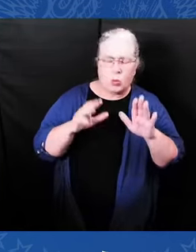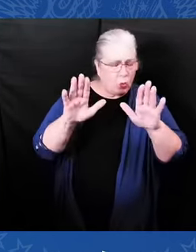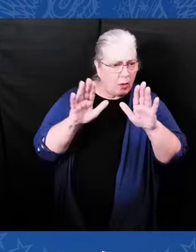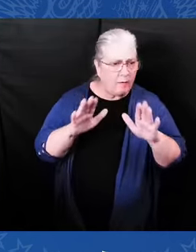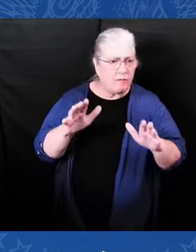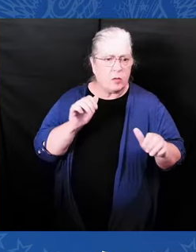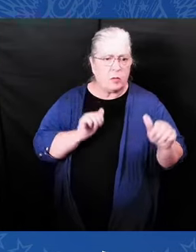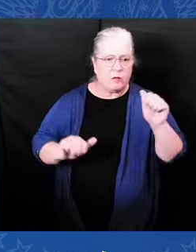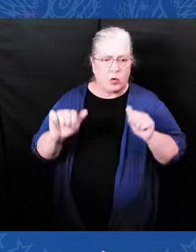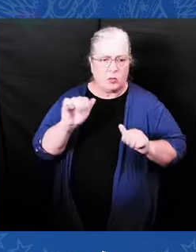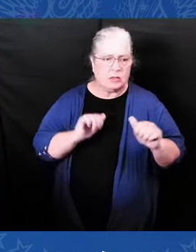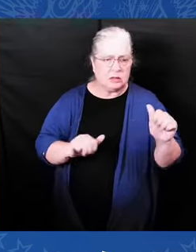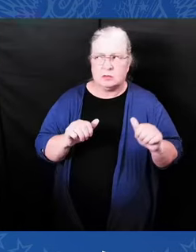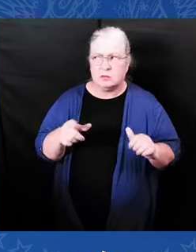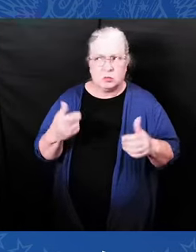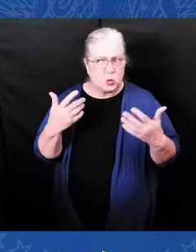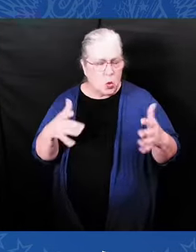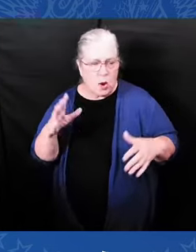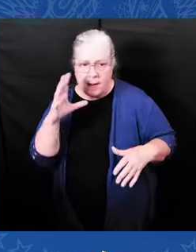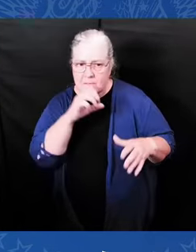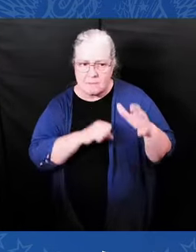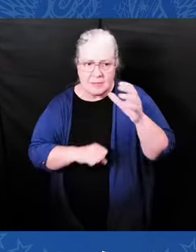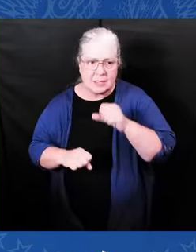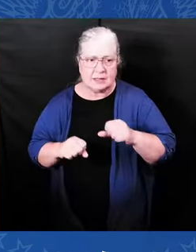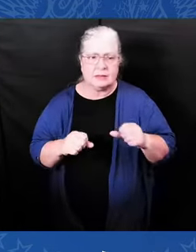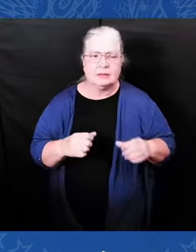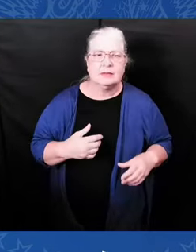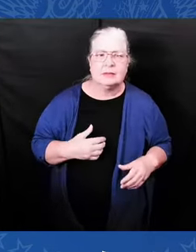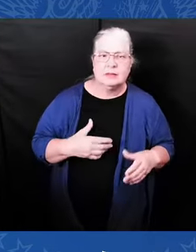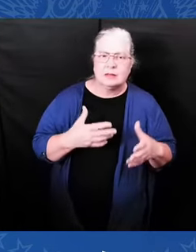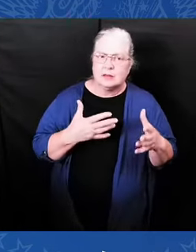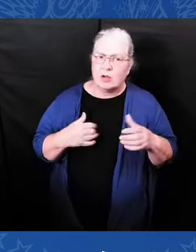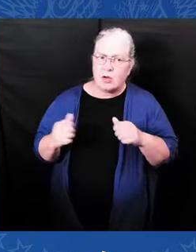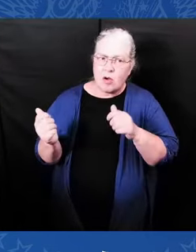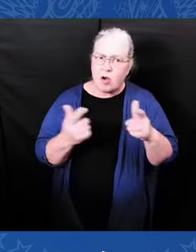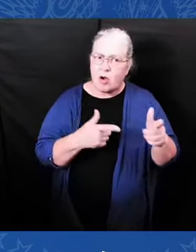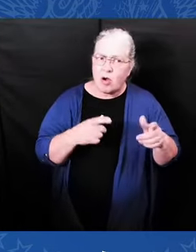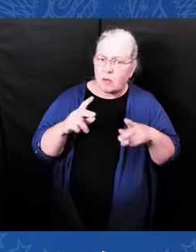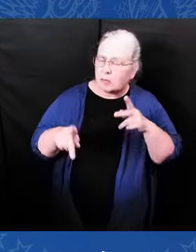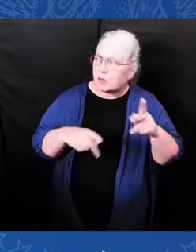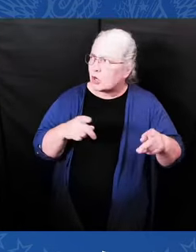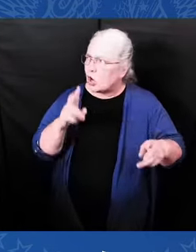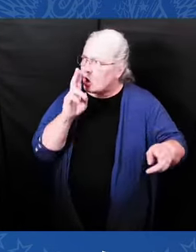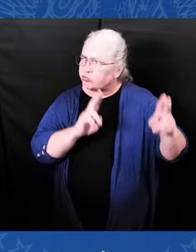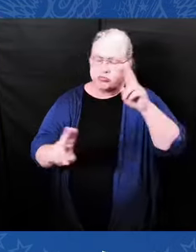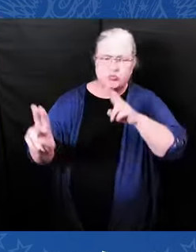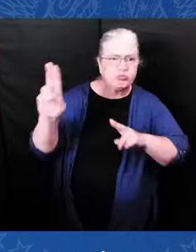Let's give all of our honorees that have been recognized thus far a round of applause.